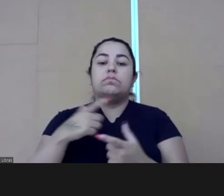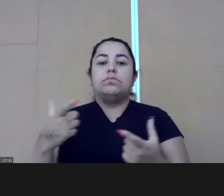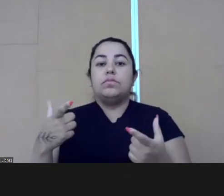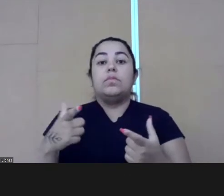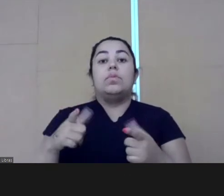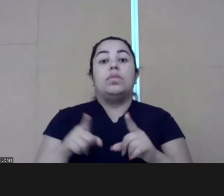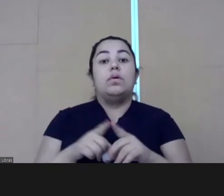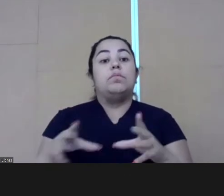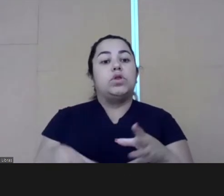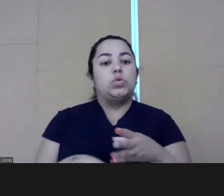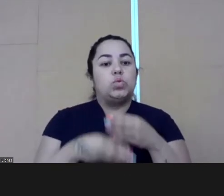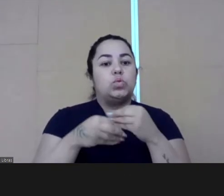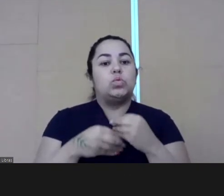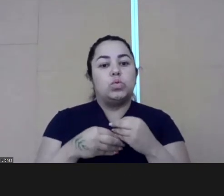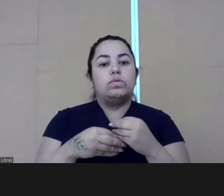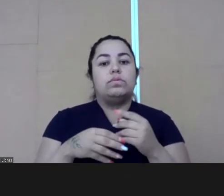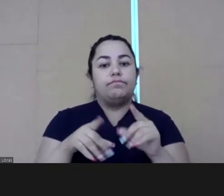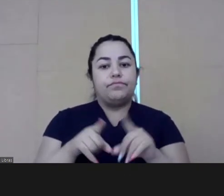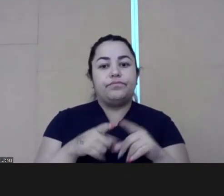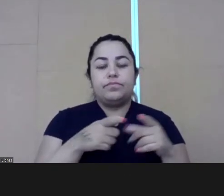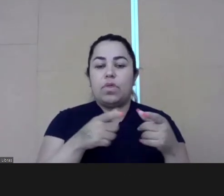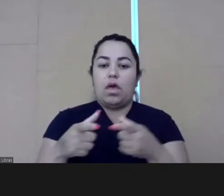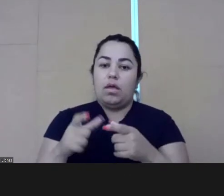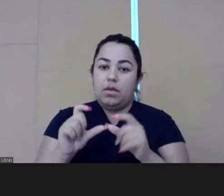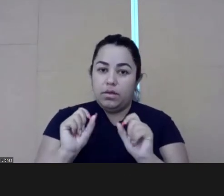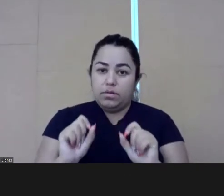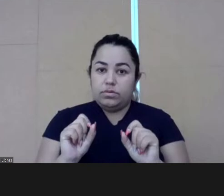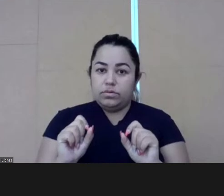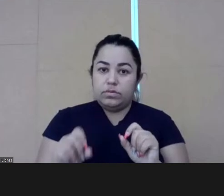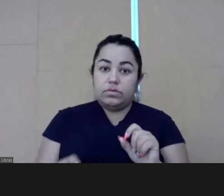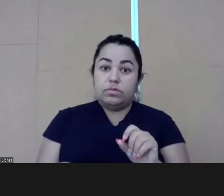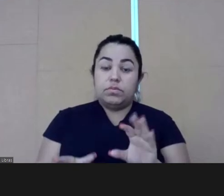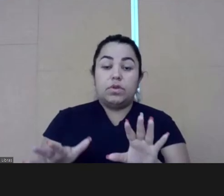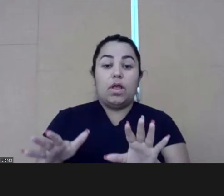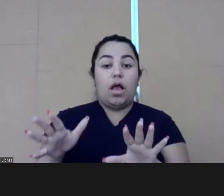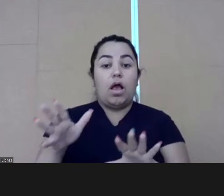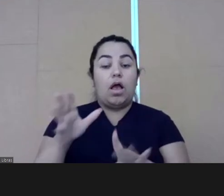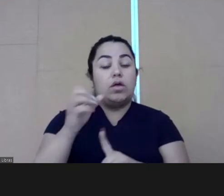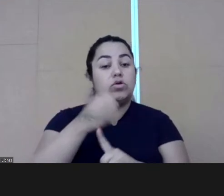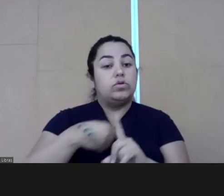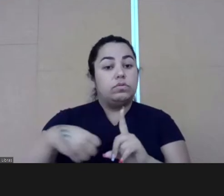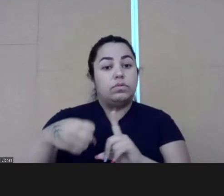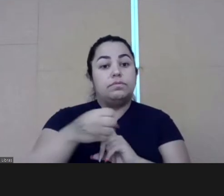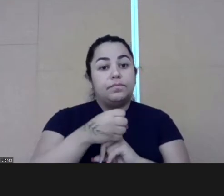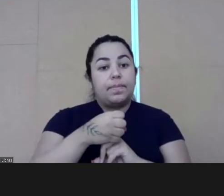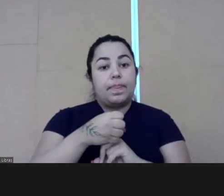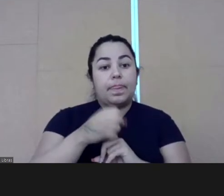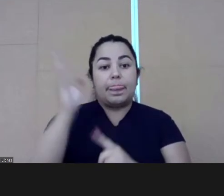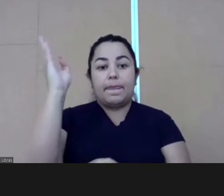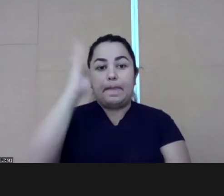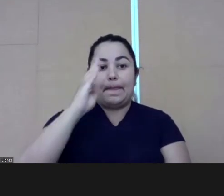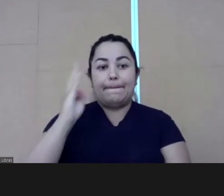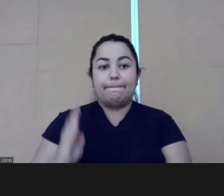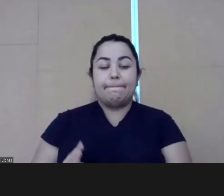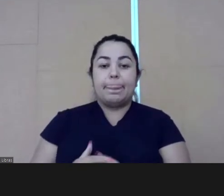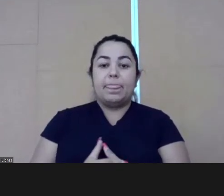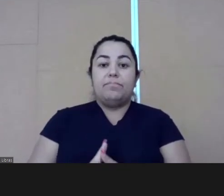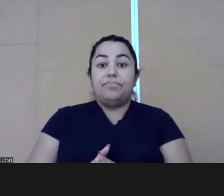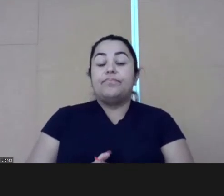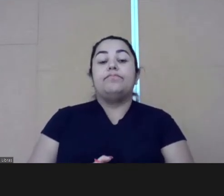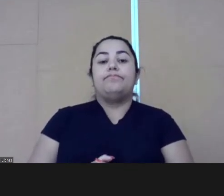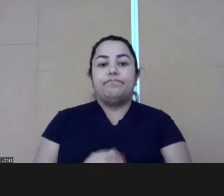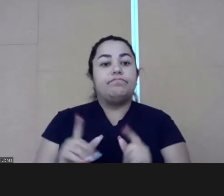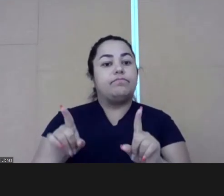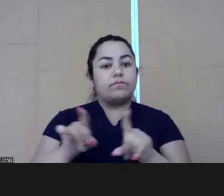discrepancy on the composition of for the public sector personnel compared to the Brazilian